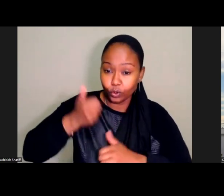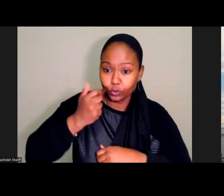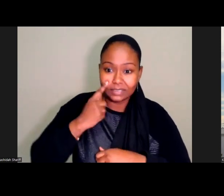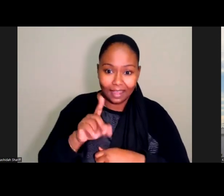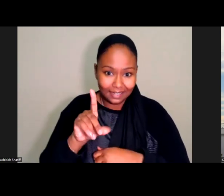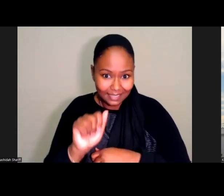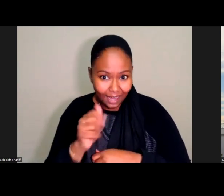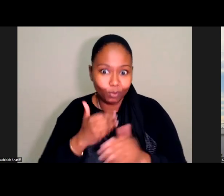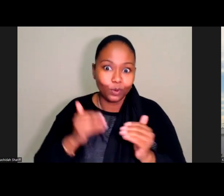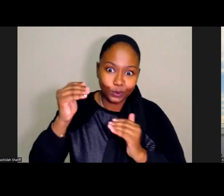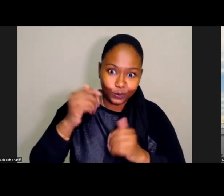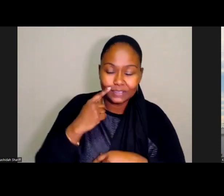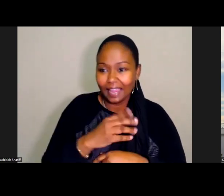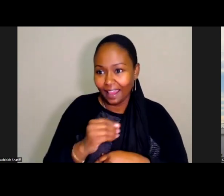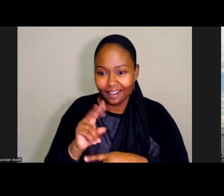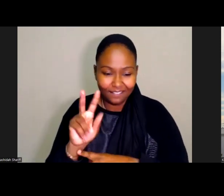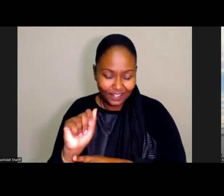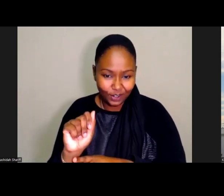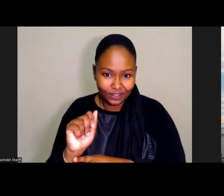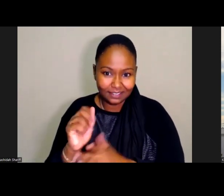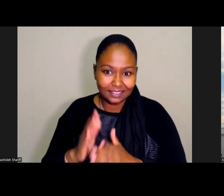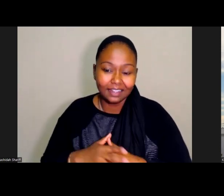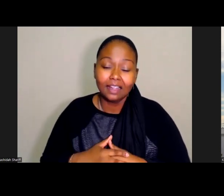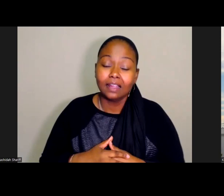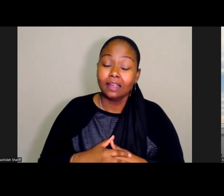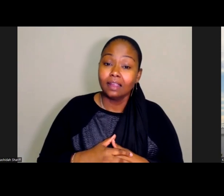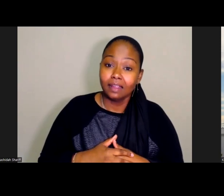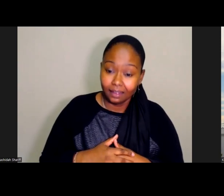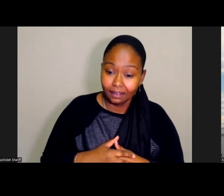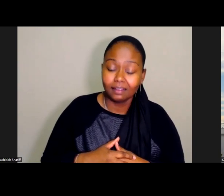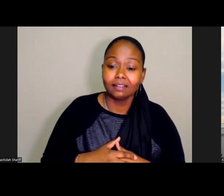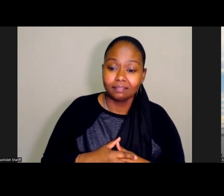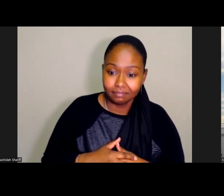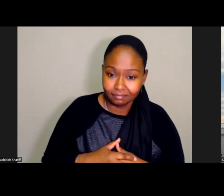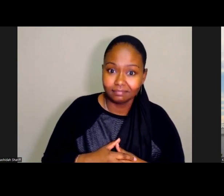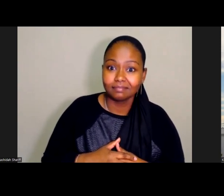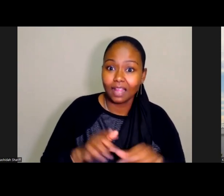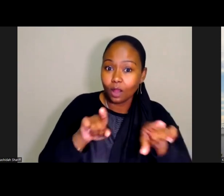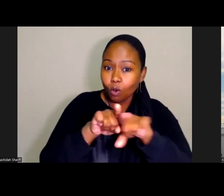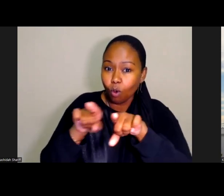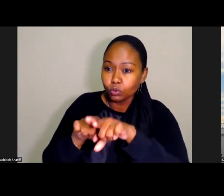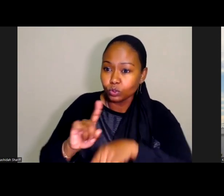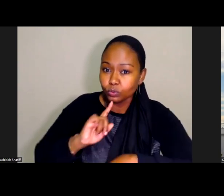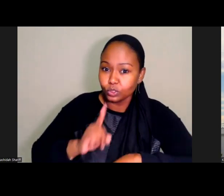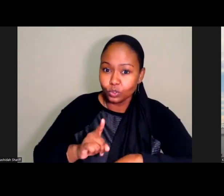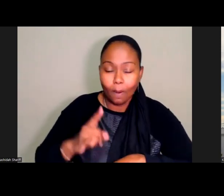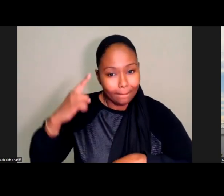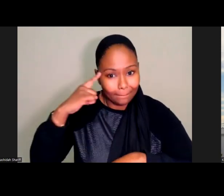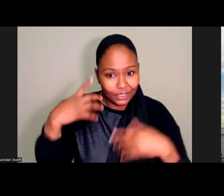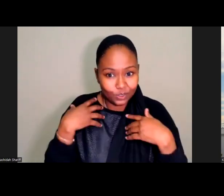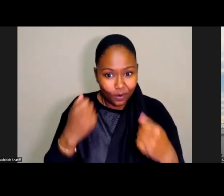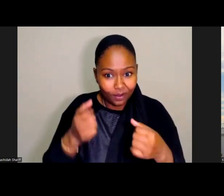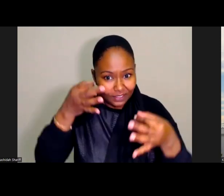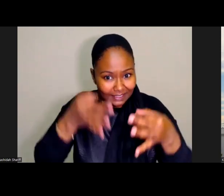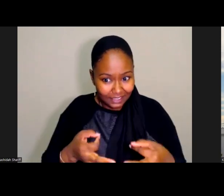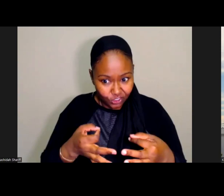adults and veterans on these commissions at all levels, and also to make sure mental health decisions are data